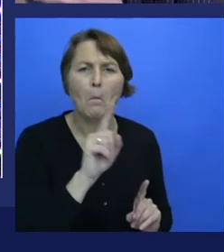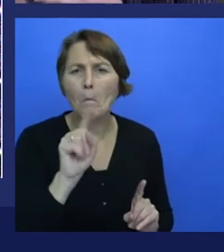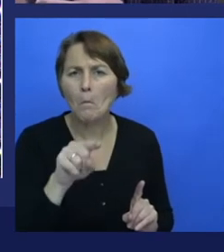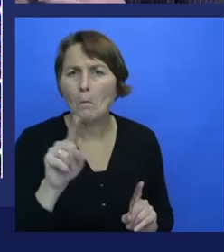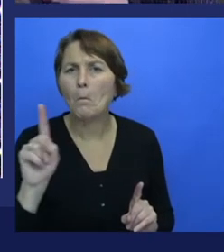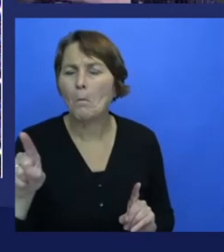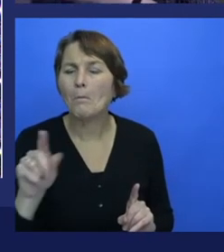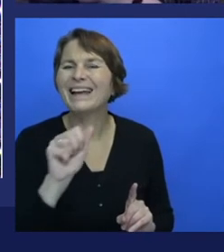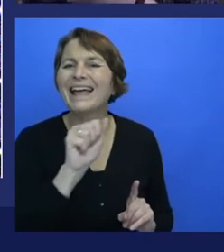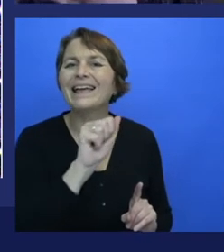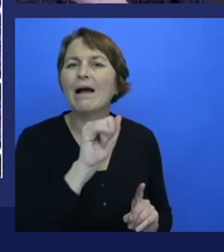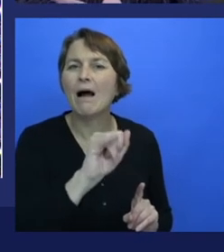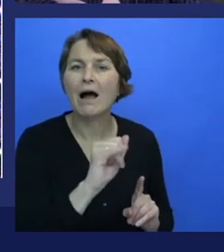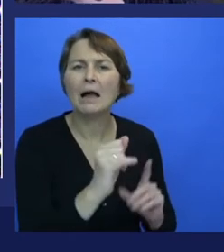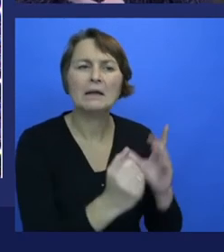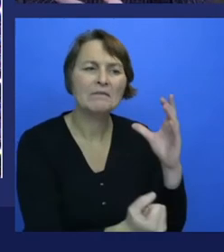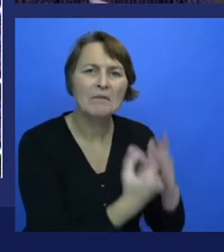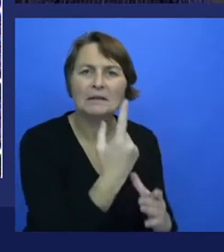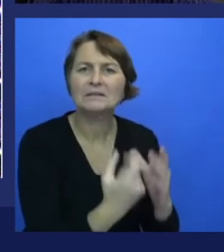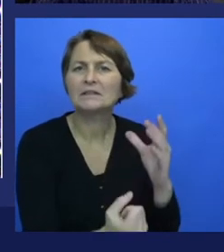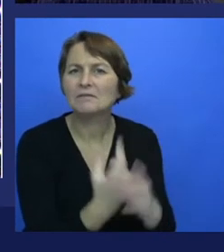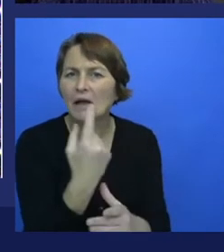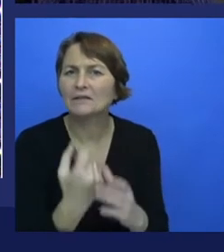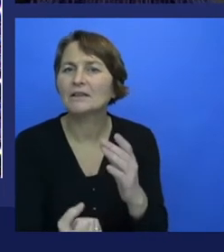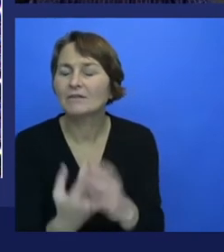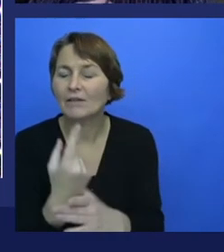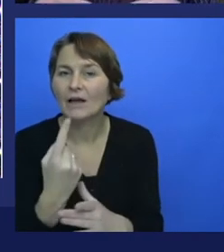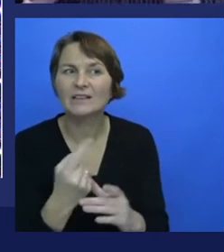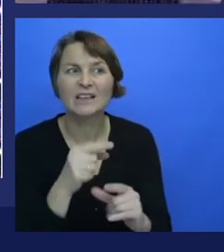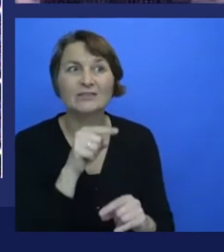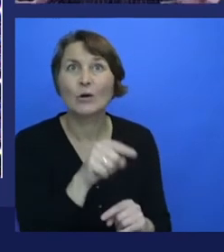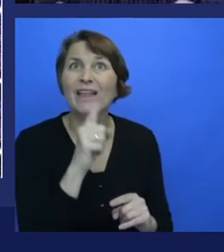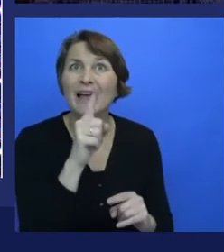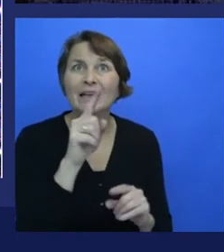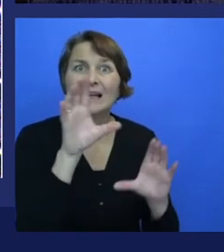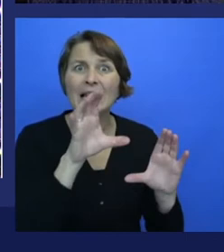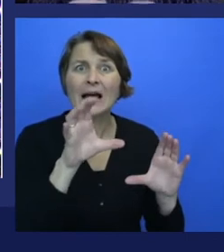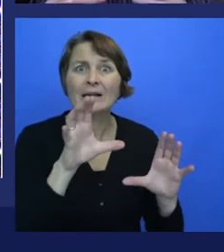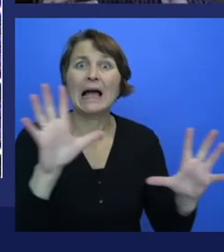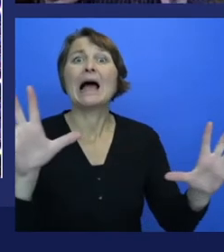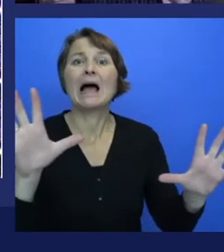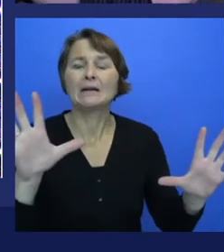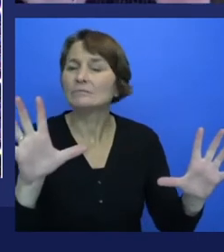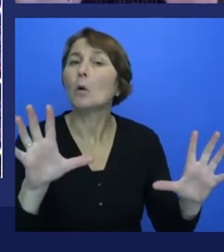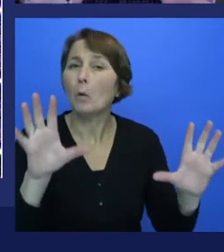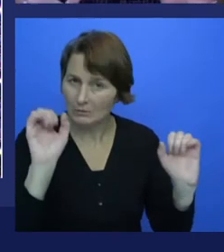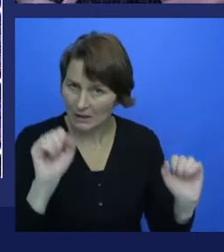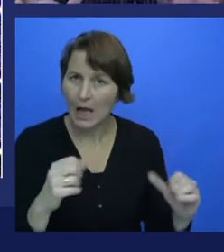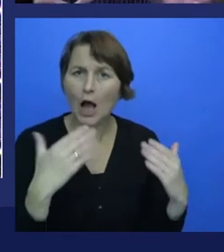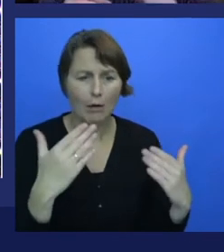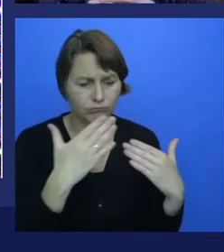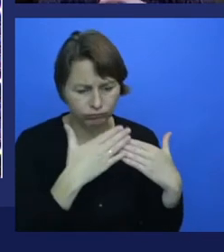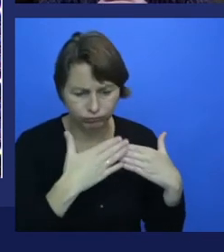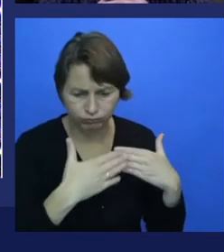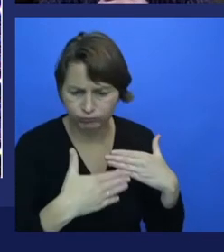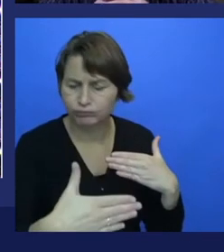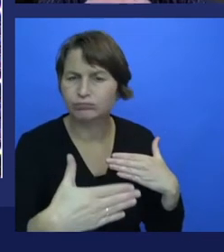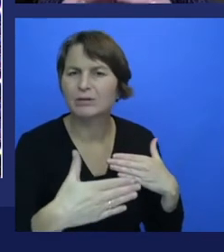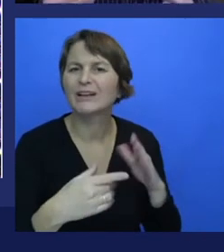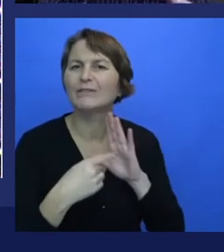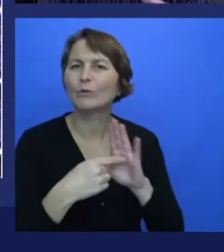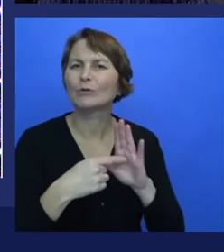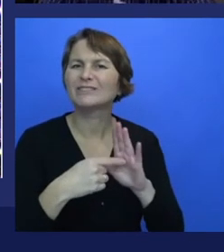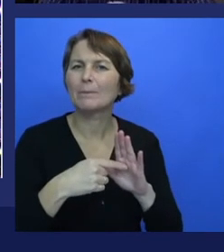that got us to a point where even the cloud was straining. But computers continue to expand. The evolution of the GPU and scalar computing,